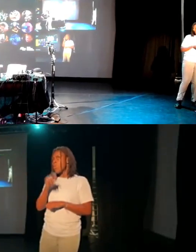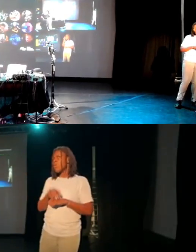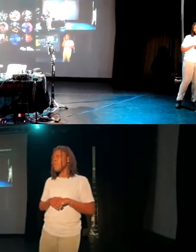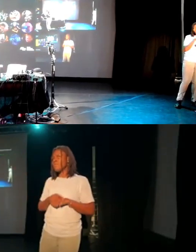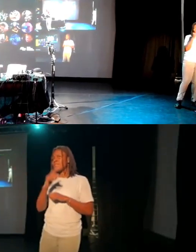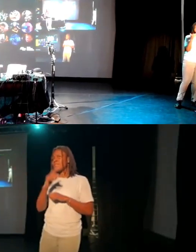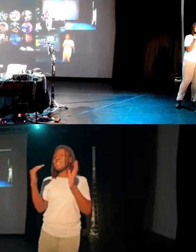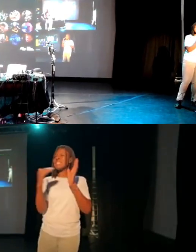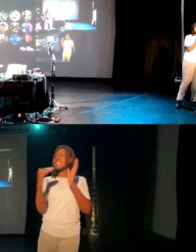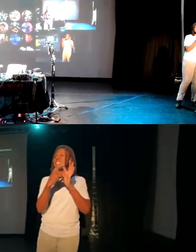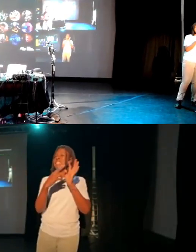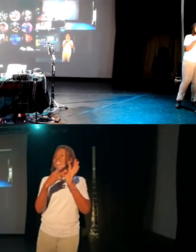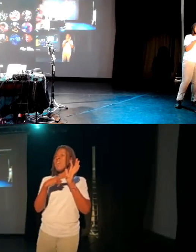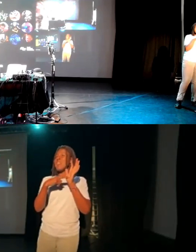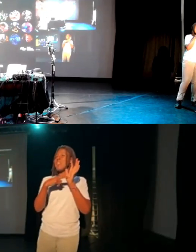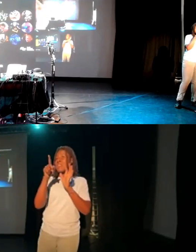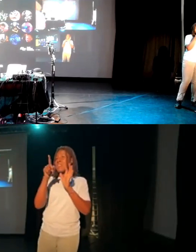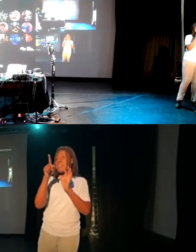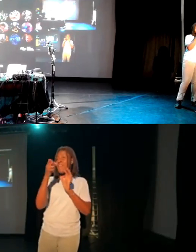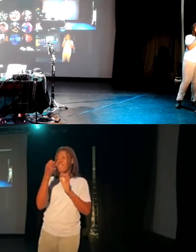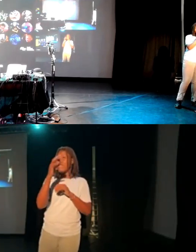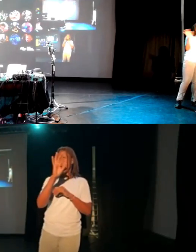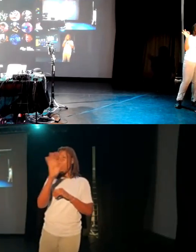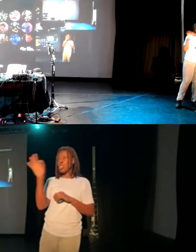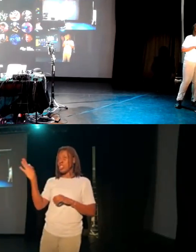Zen? Yes. Sorry.